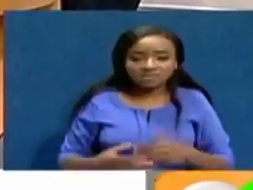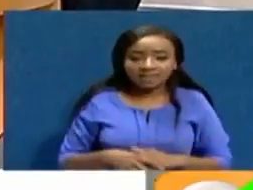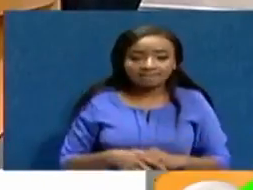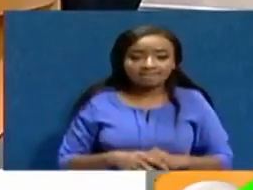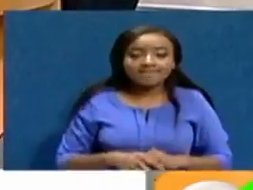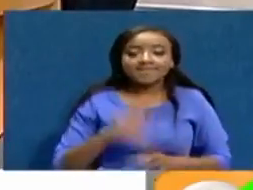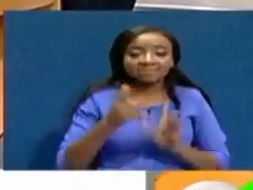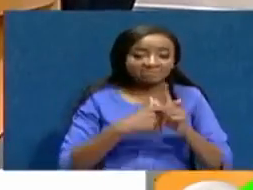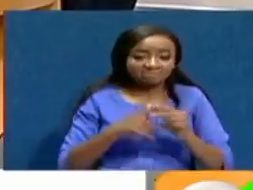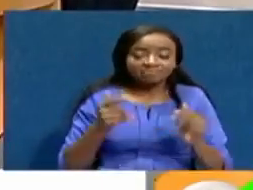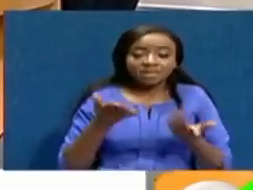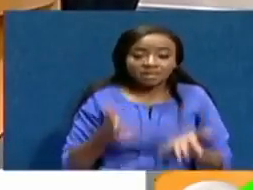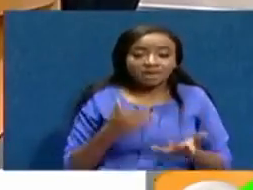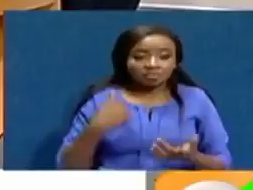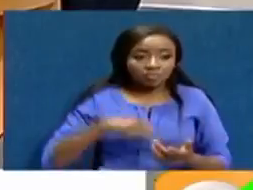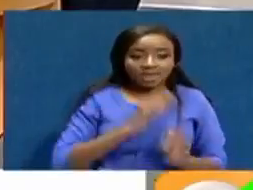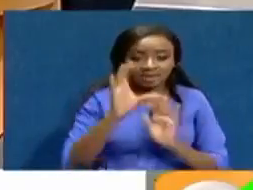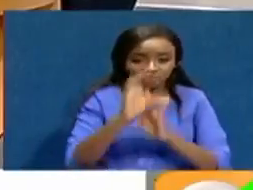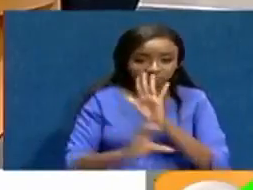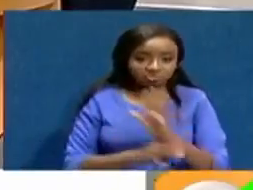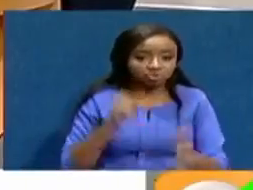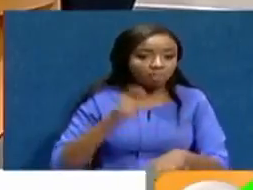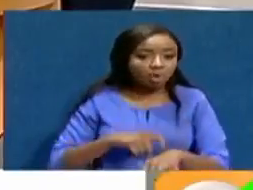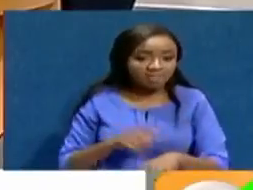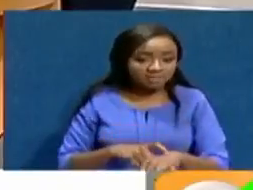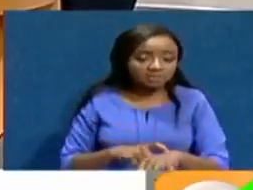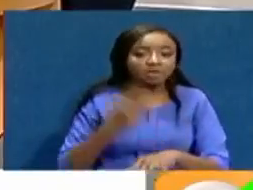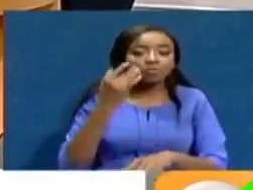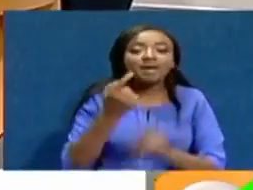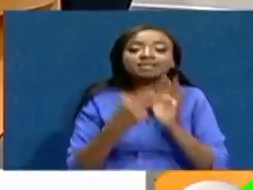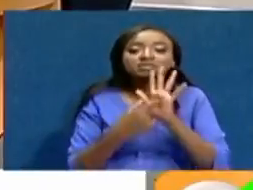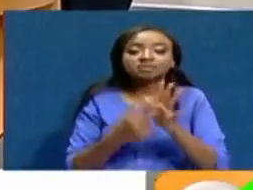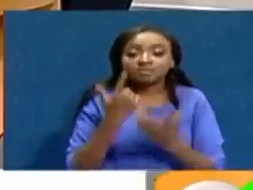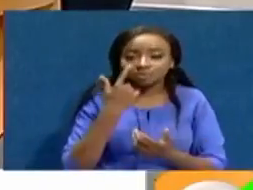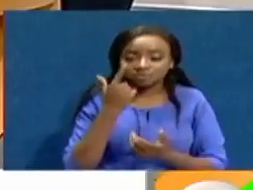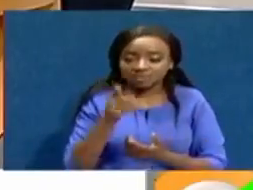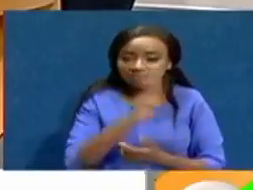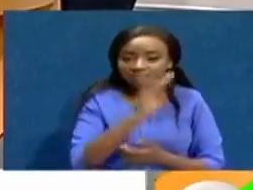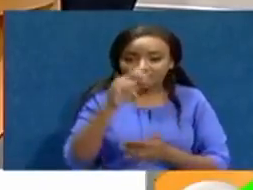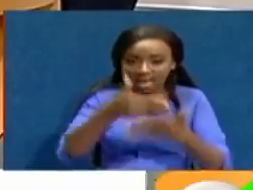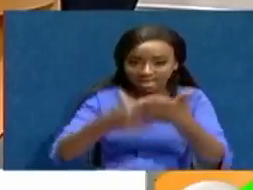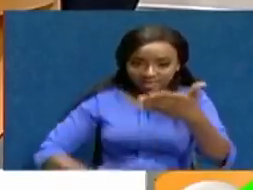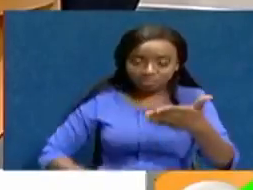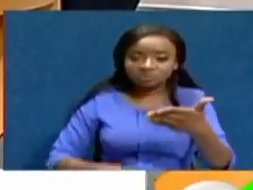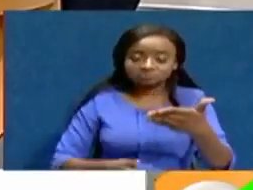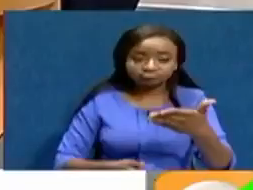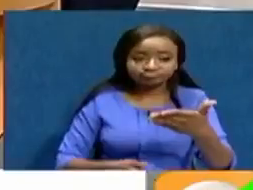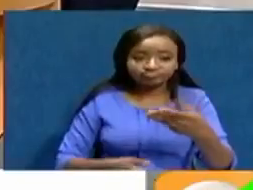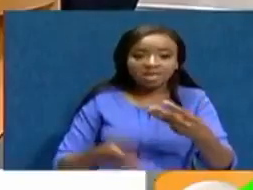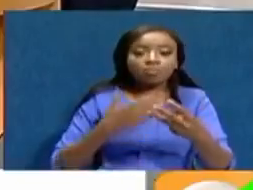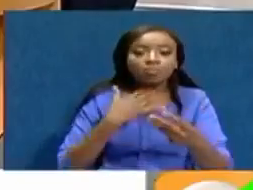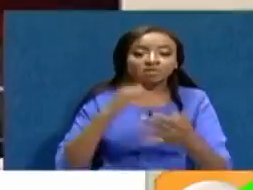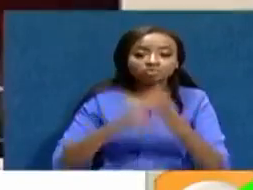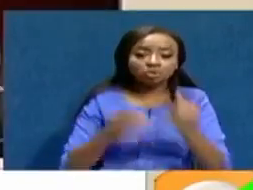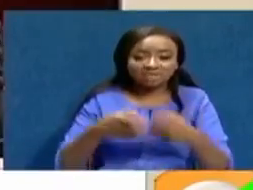we are in a constitutional moment. I've looked at the BBI report, particularly as it relates to divisive election. And divisive